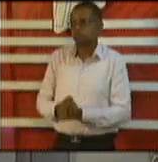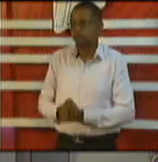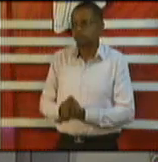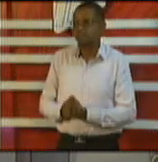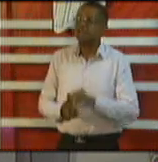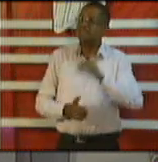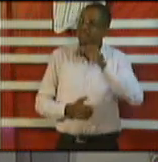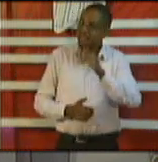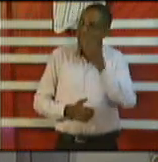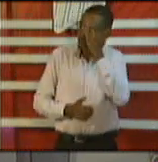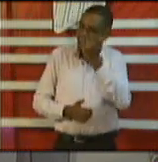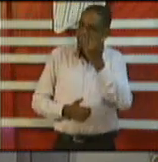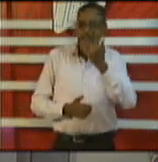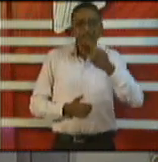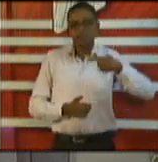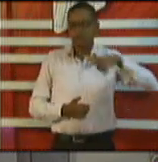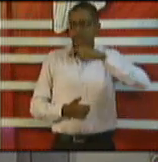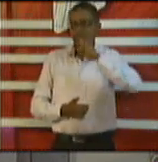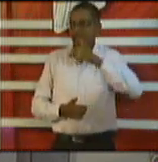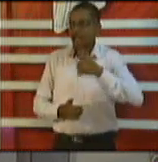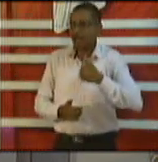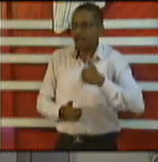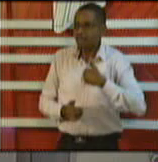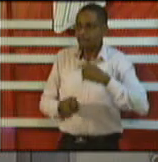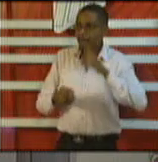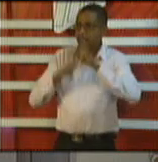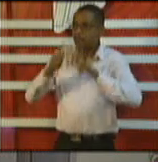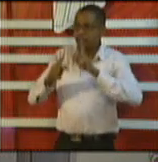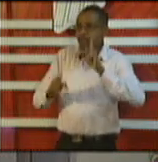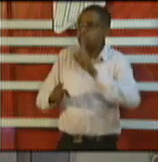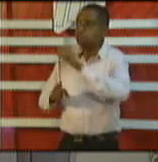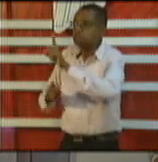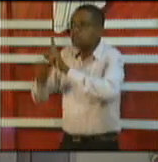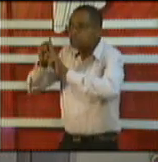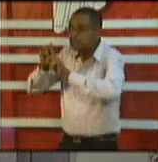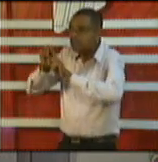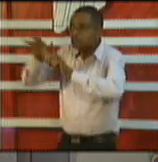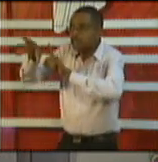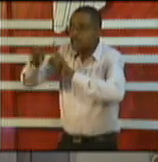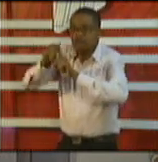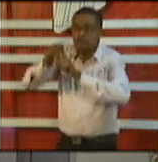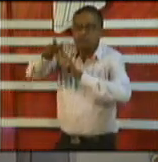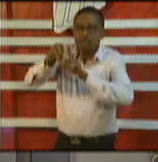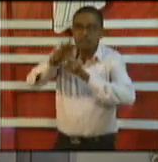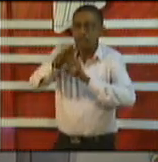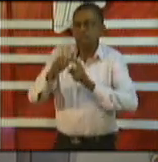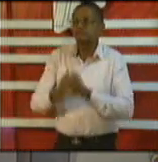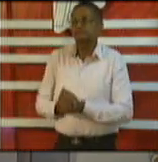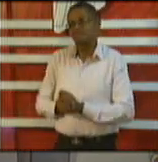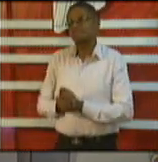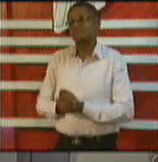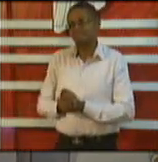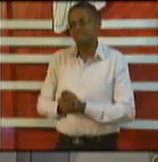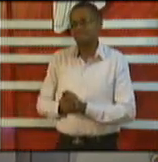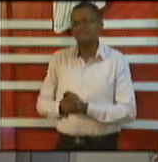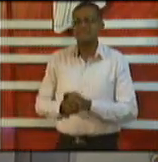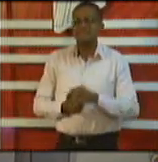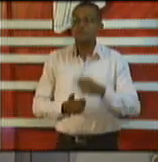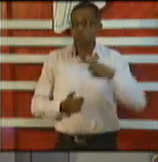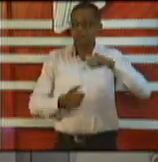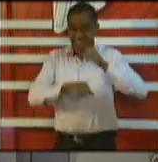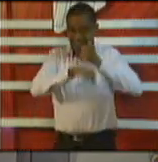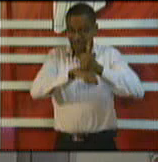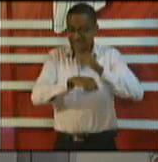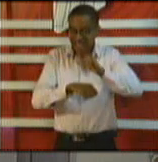community spread it is because of that people are safe it is because of that our death